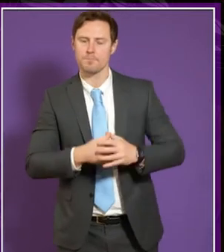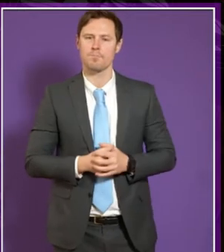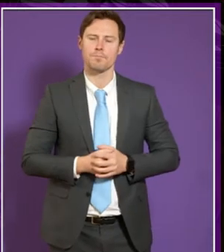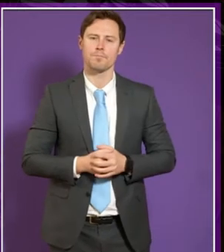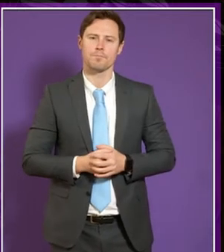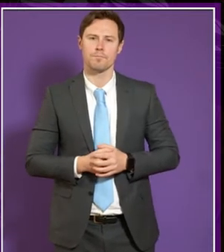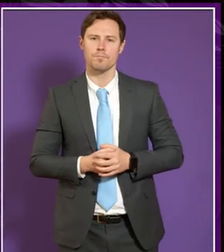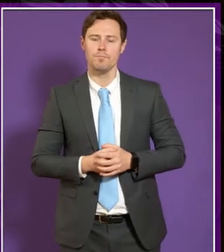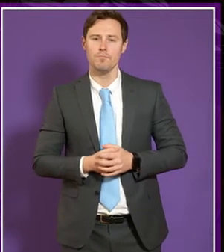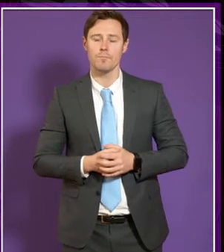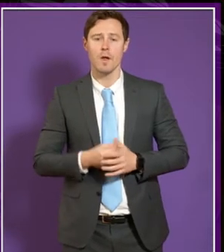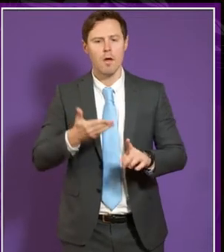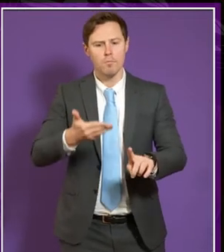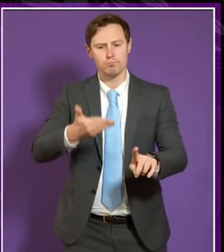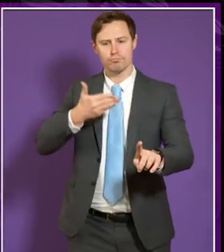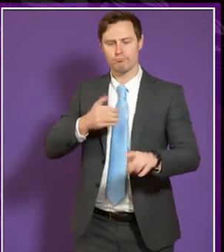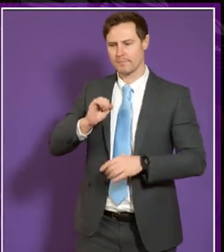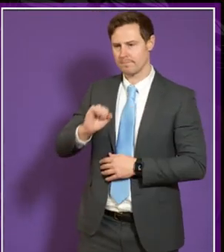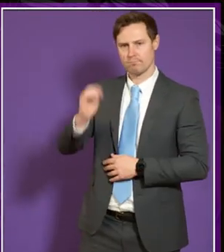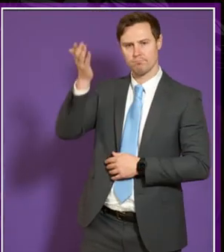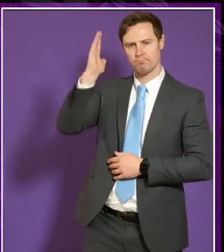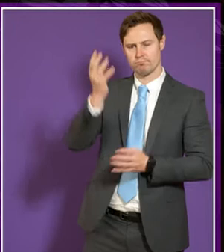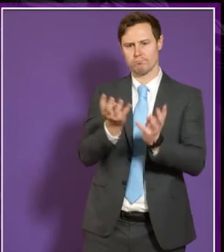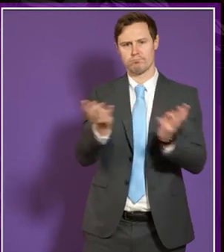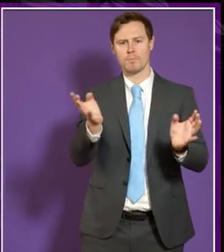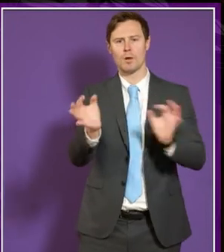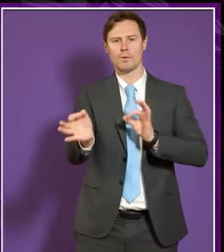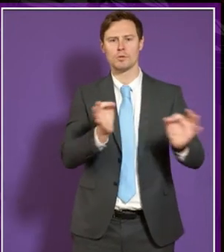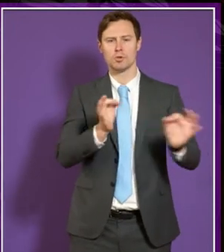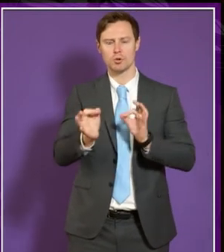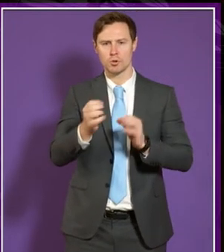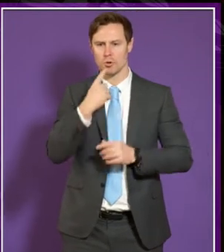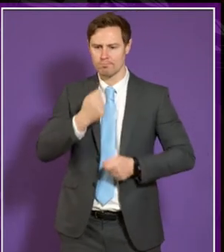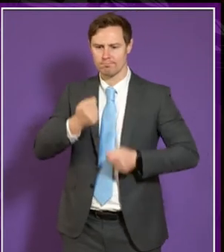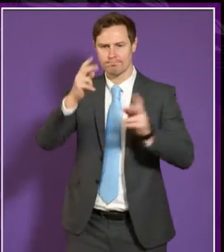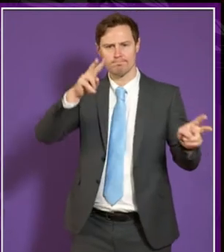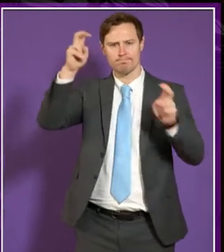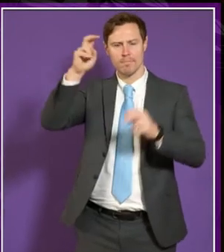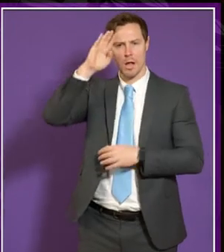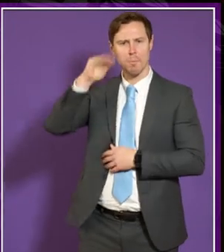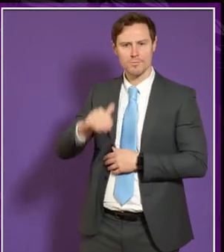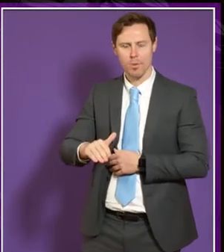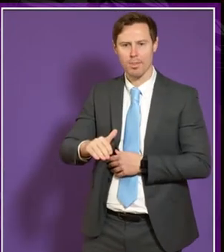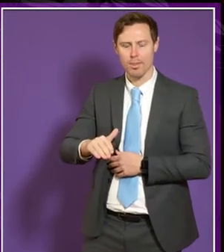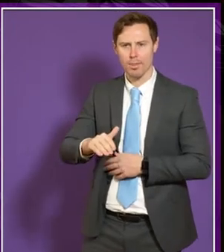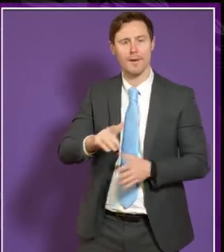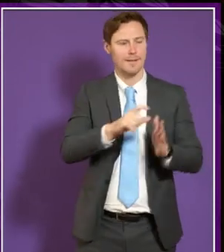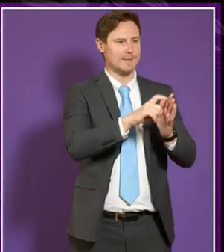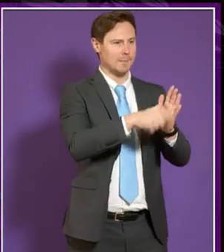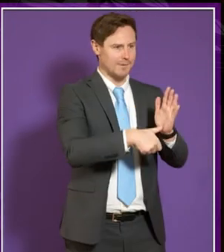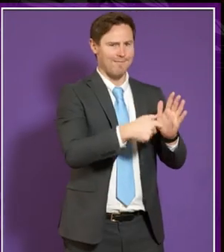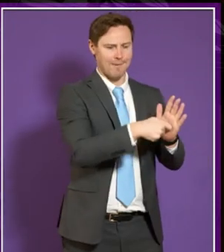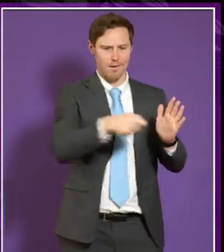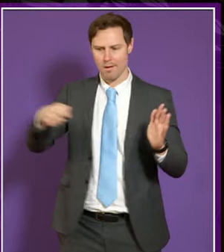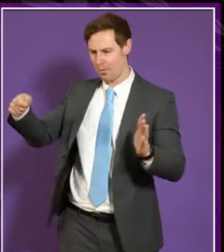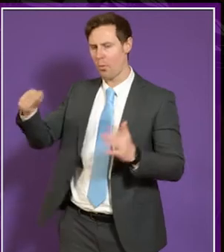there was mention of mental health it is wider than disability. There are a